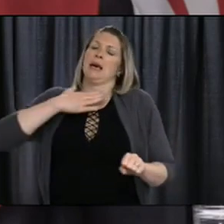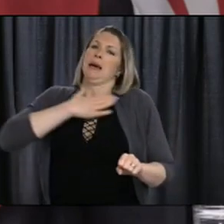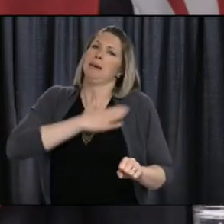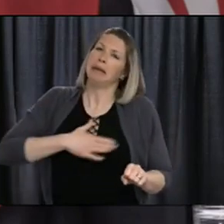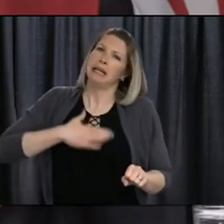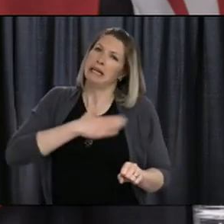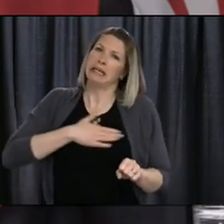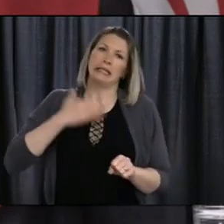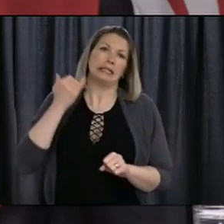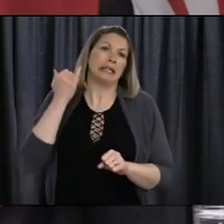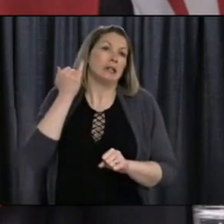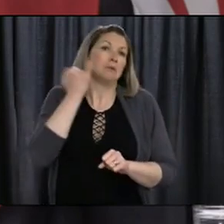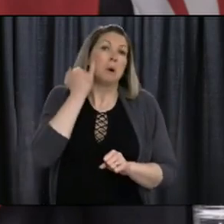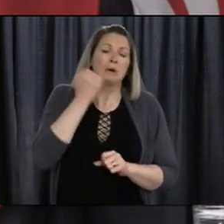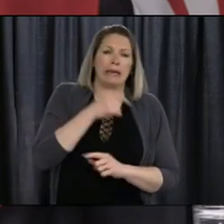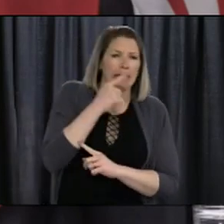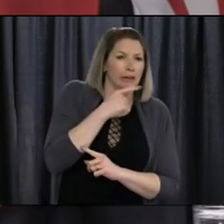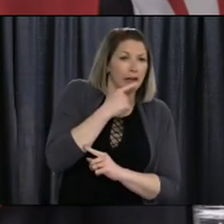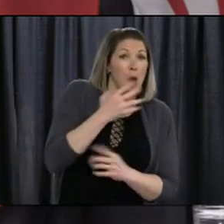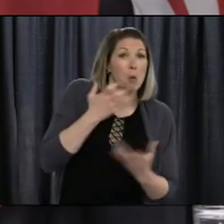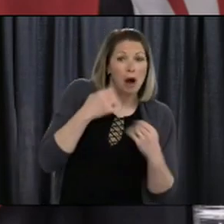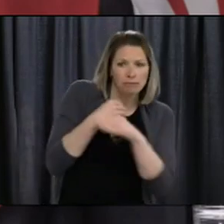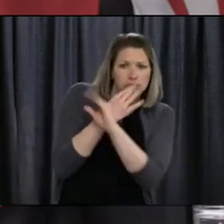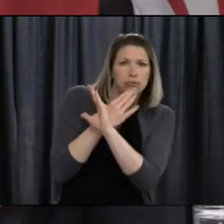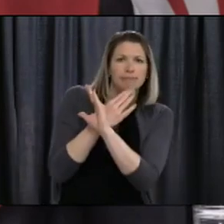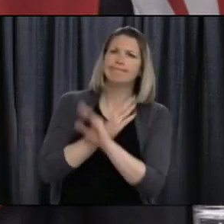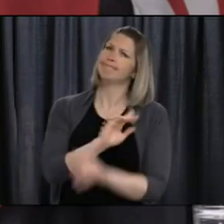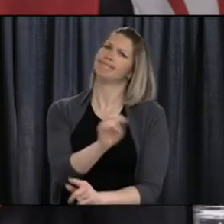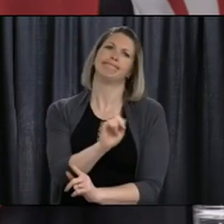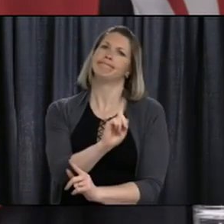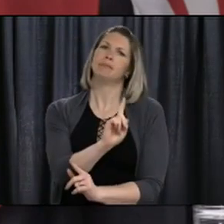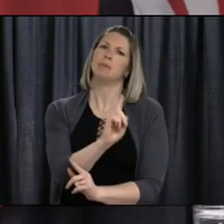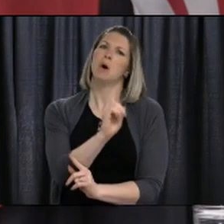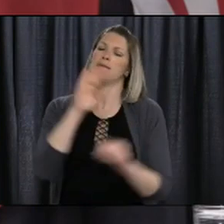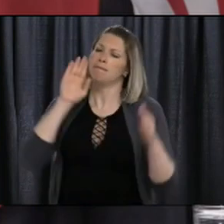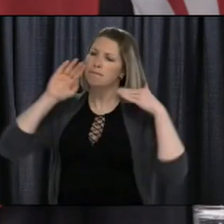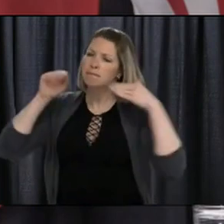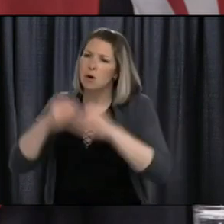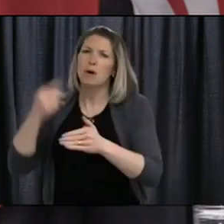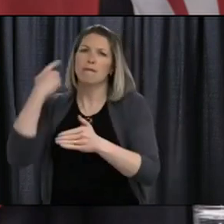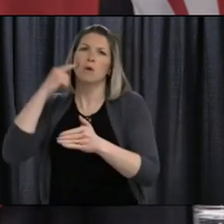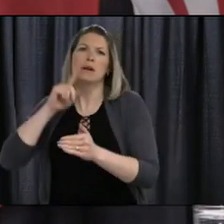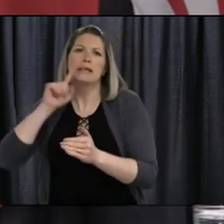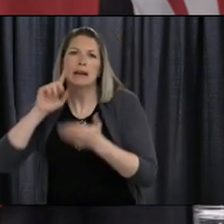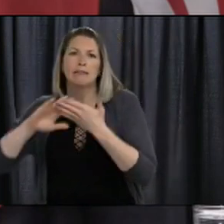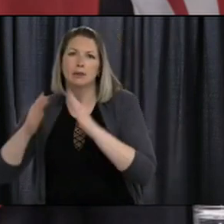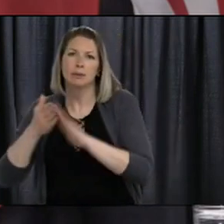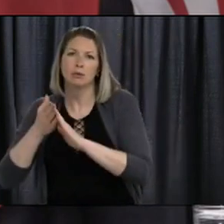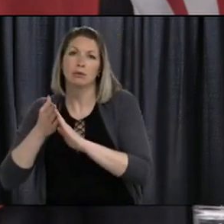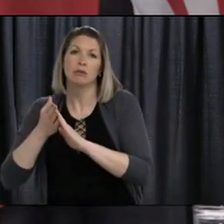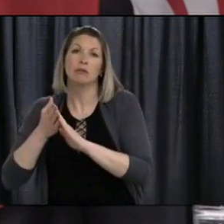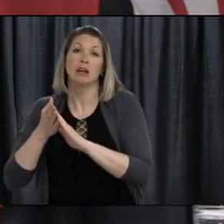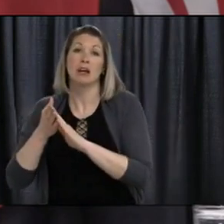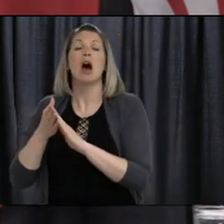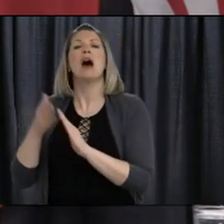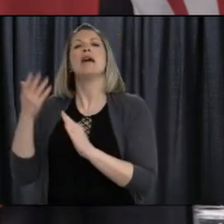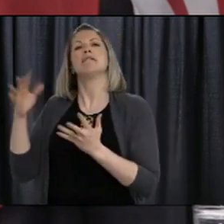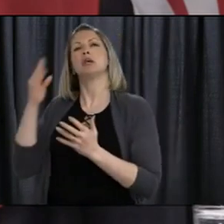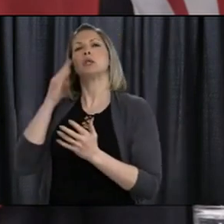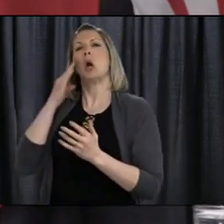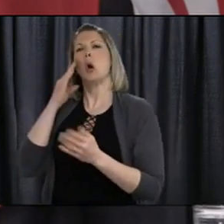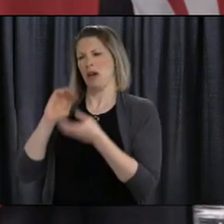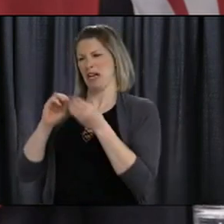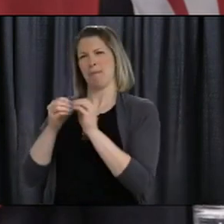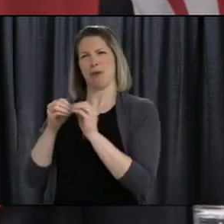system to respond. Now, I know there's a lot of information, a lot of numbers here, but if you require further information,